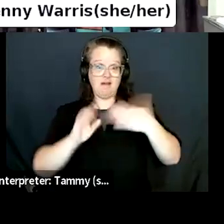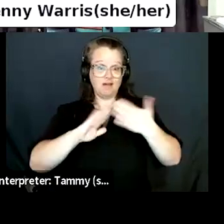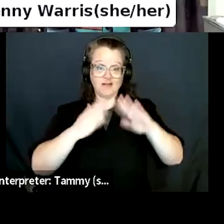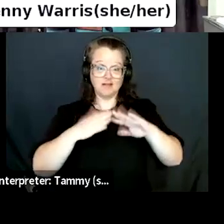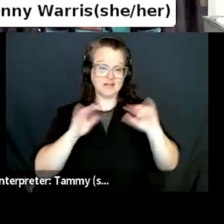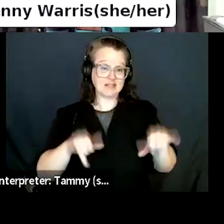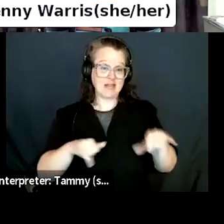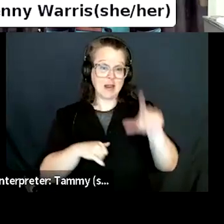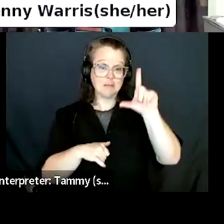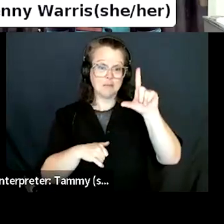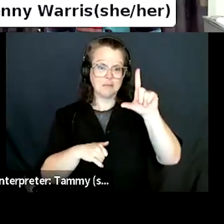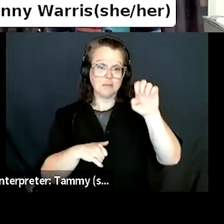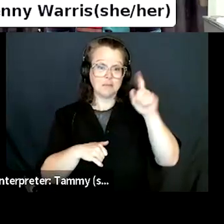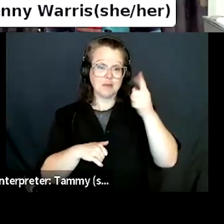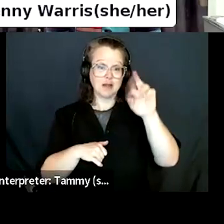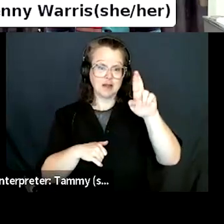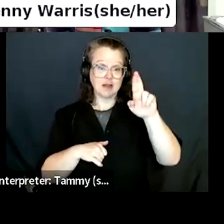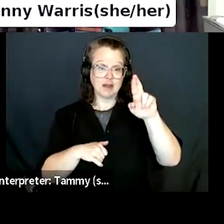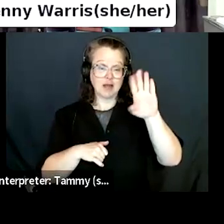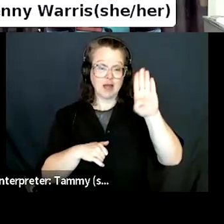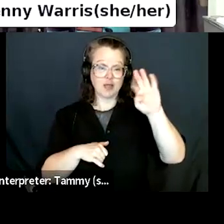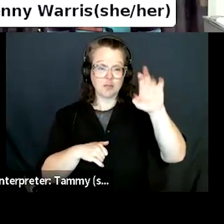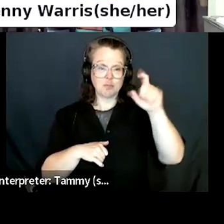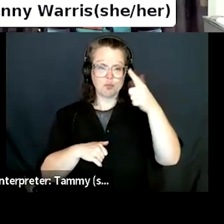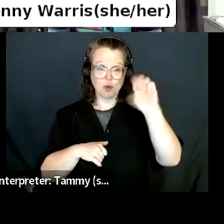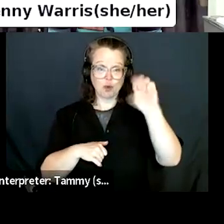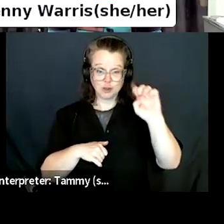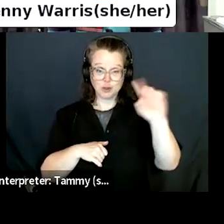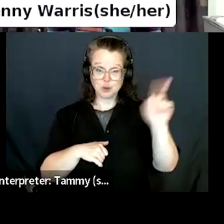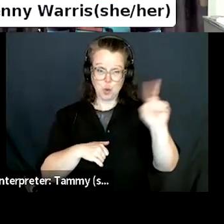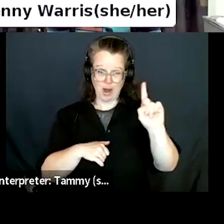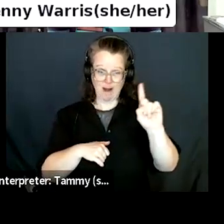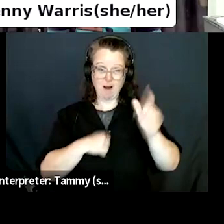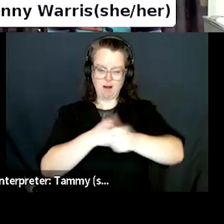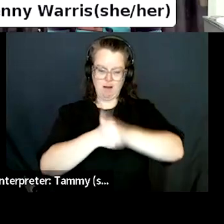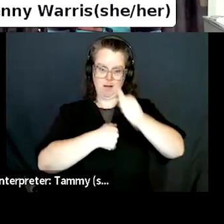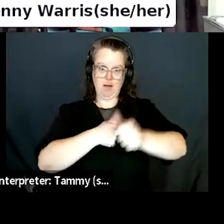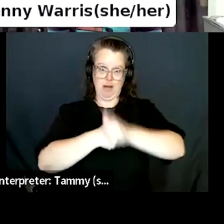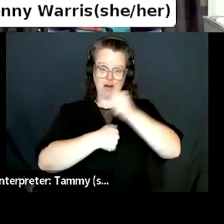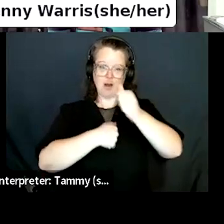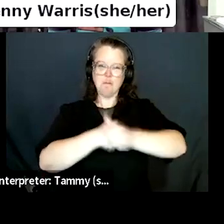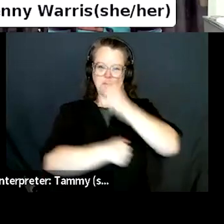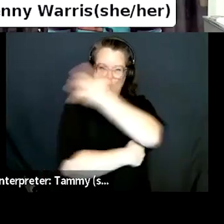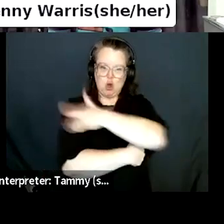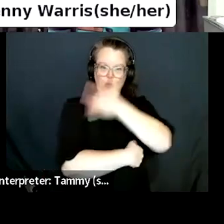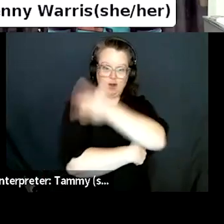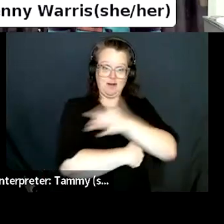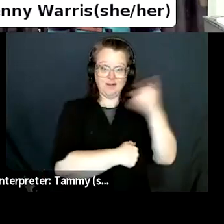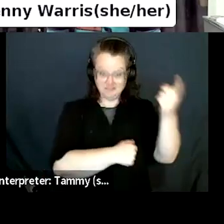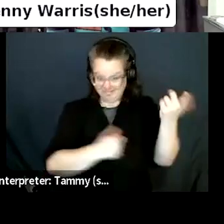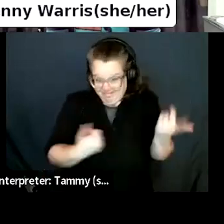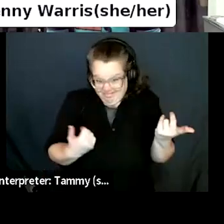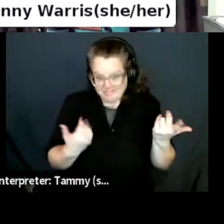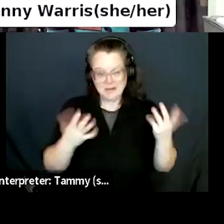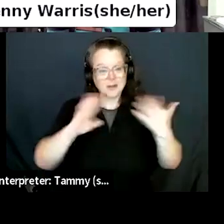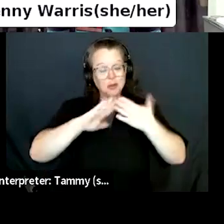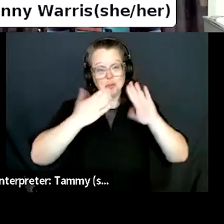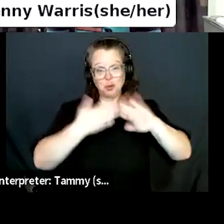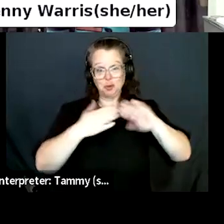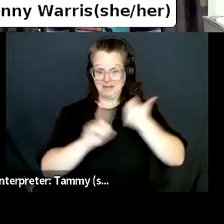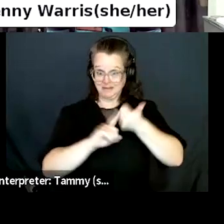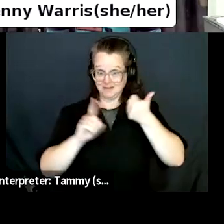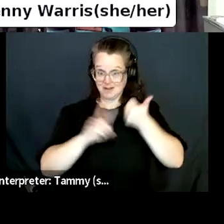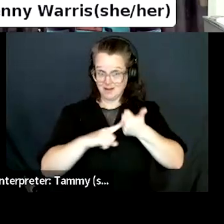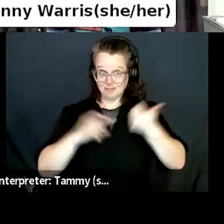Southern Alberta. Um, we, we don't have a lot of BIPOC. We don't have a lot of diversity. Um,